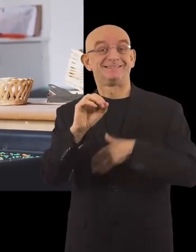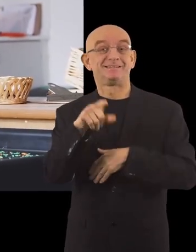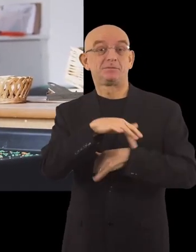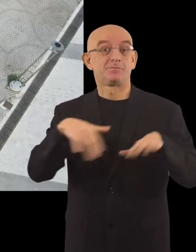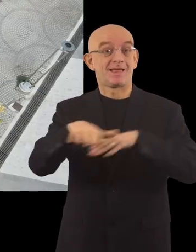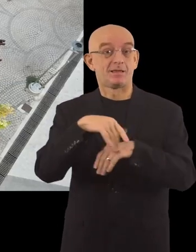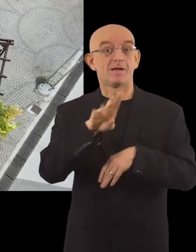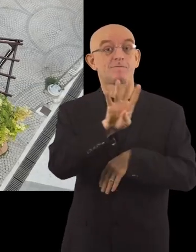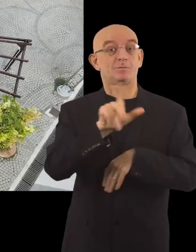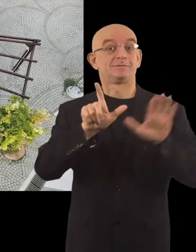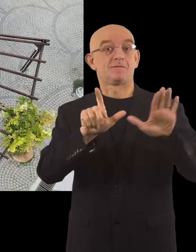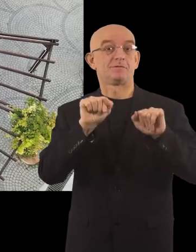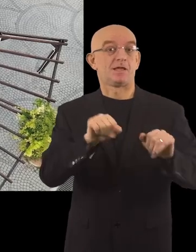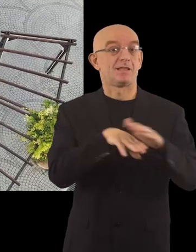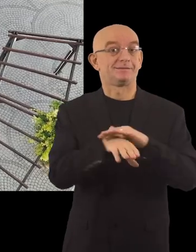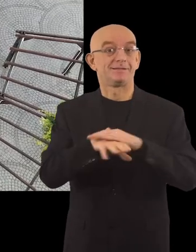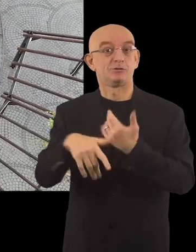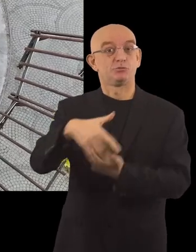playgrounds also being accessible.